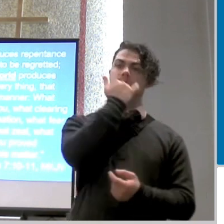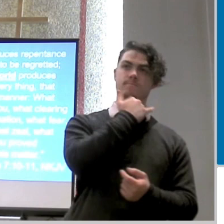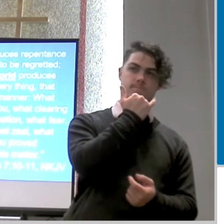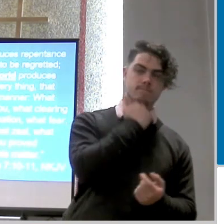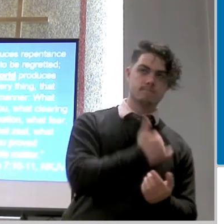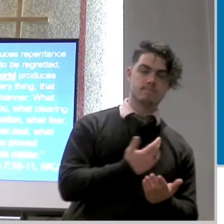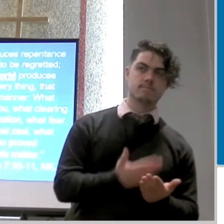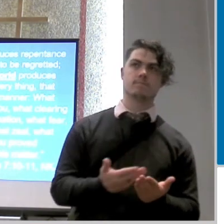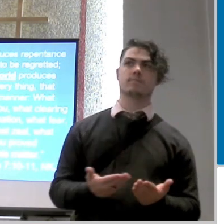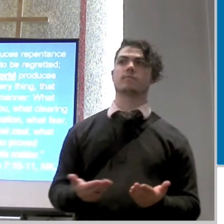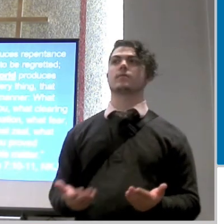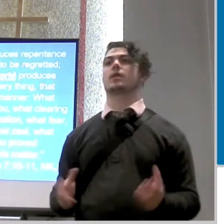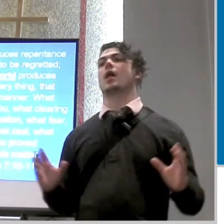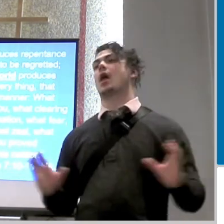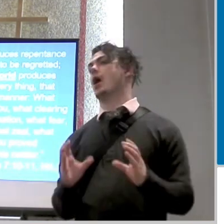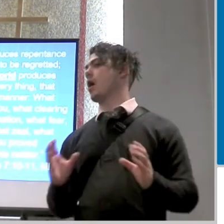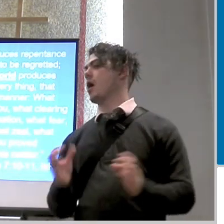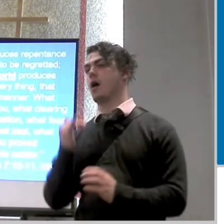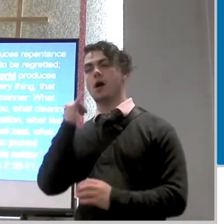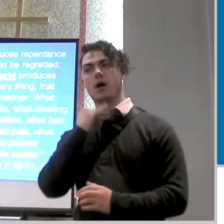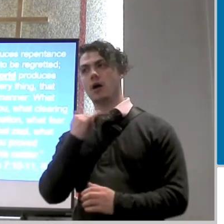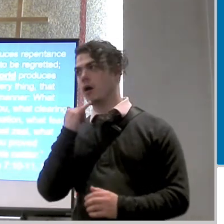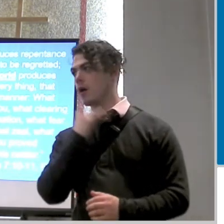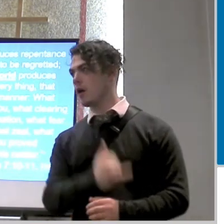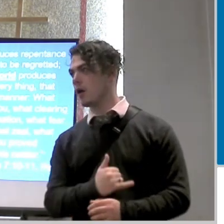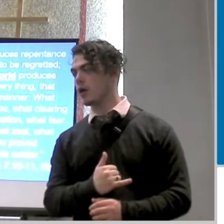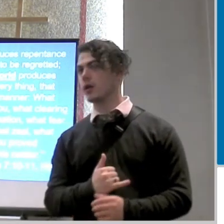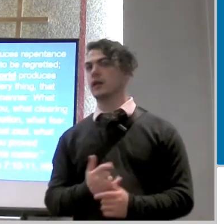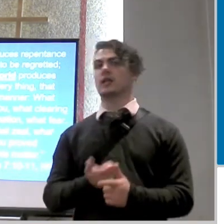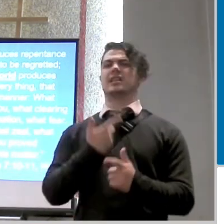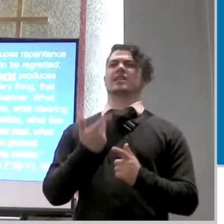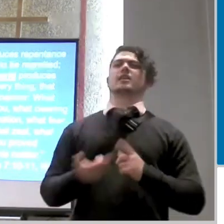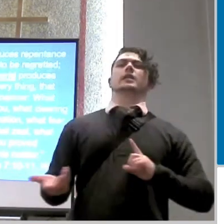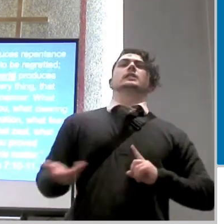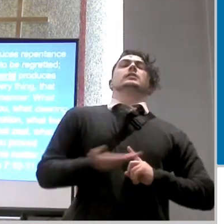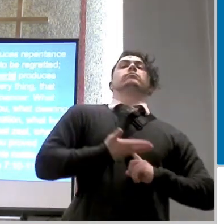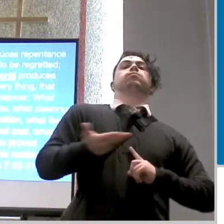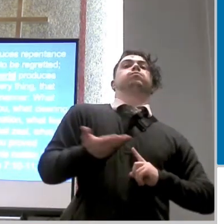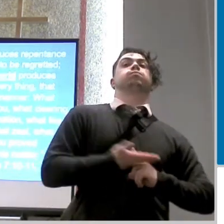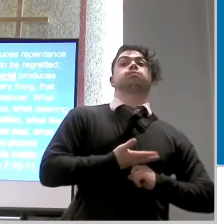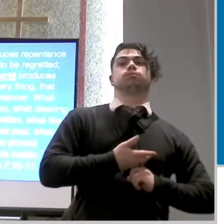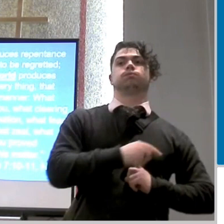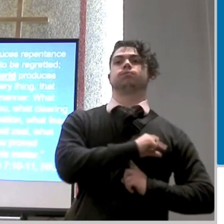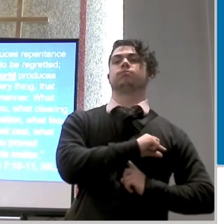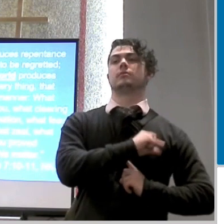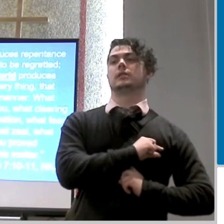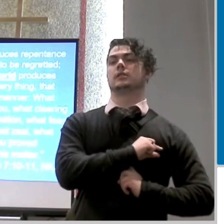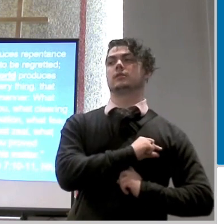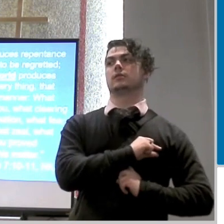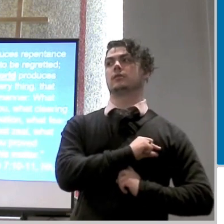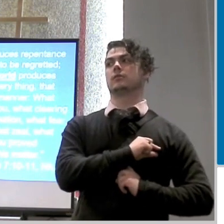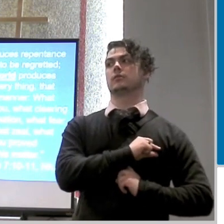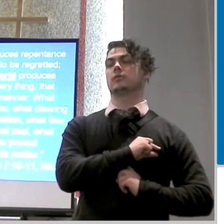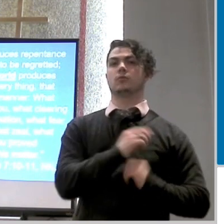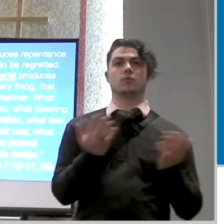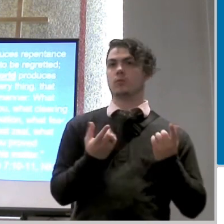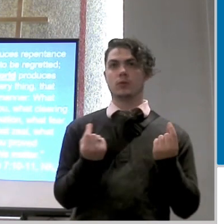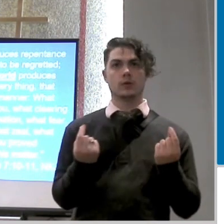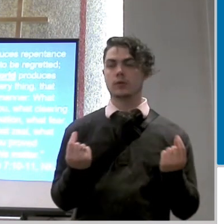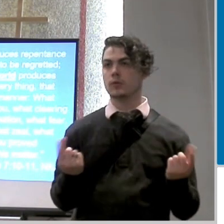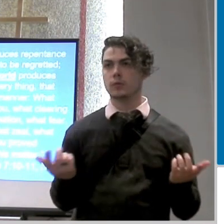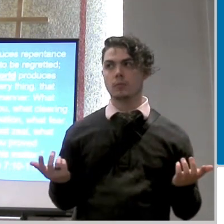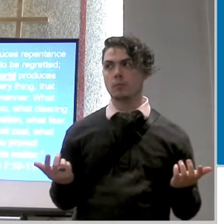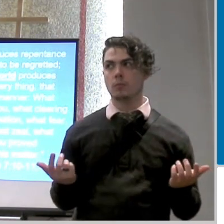the wrong way and we get that prick in our heart that conviction that guilt and what do we do with it